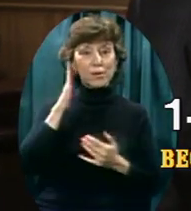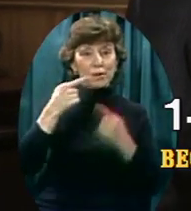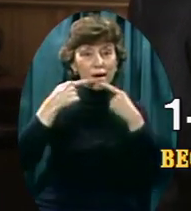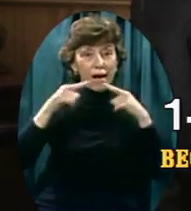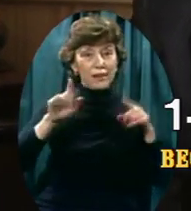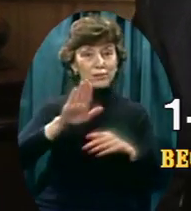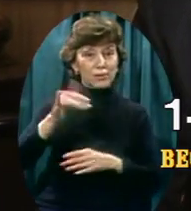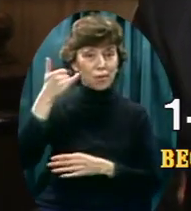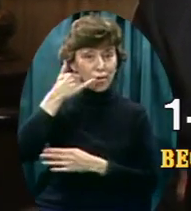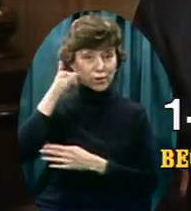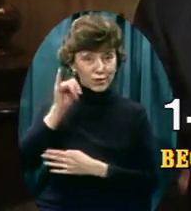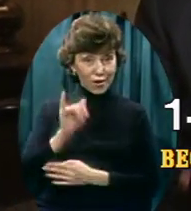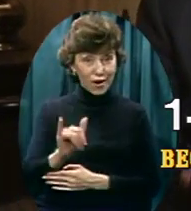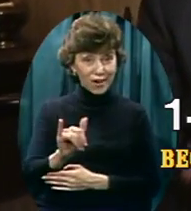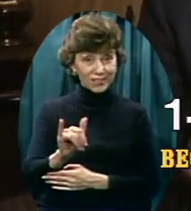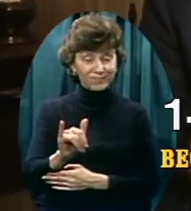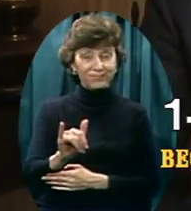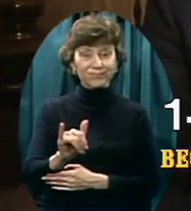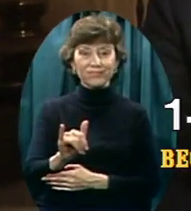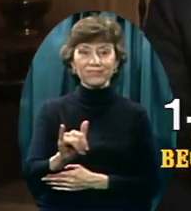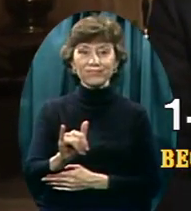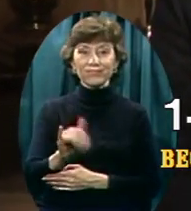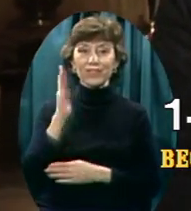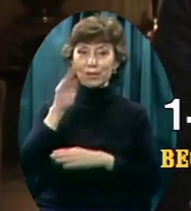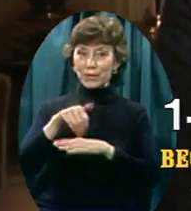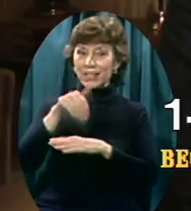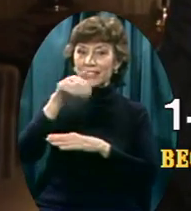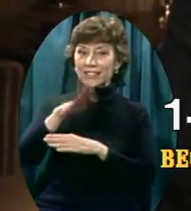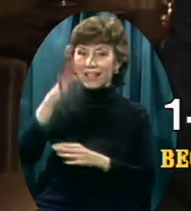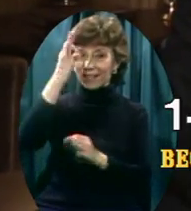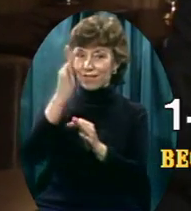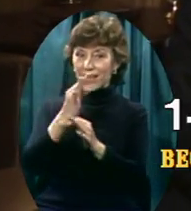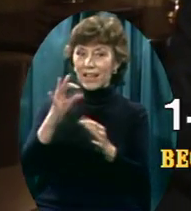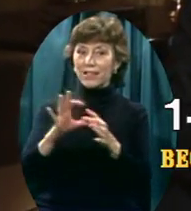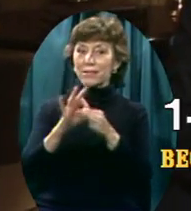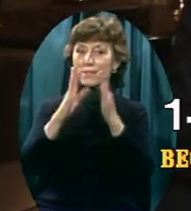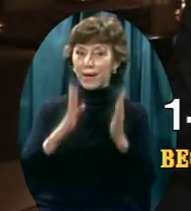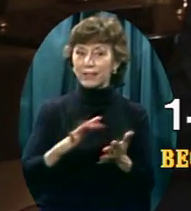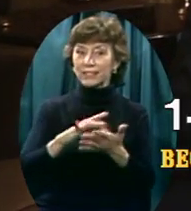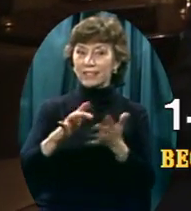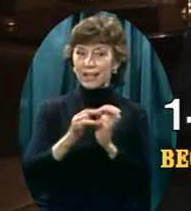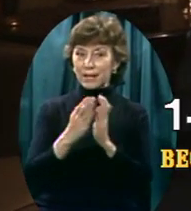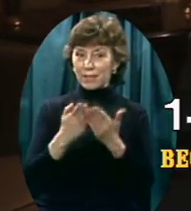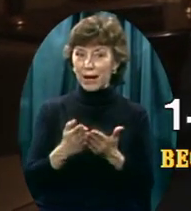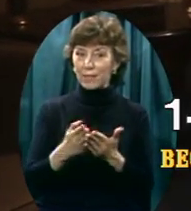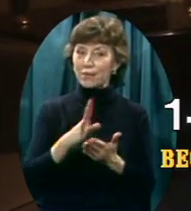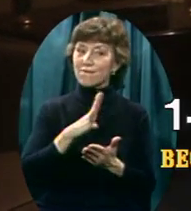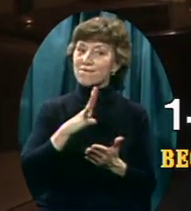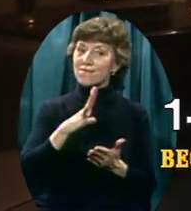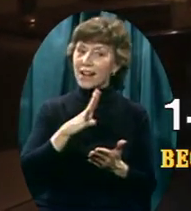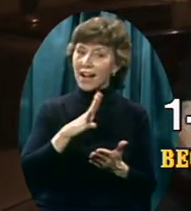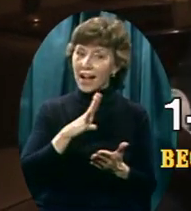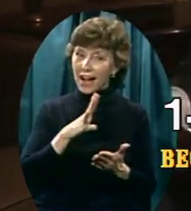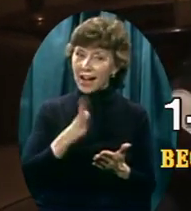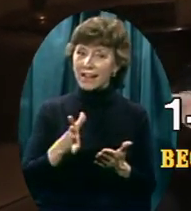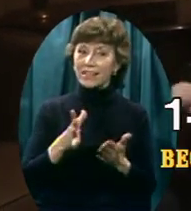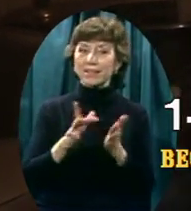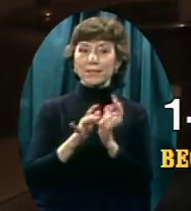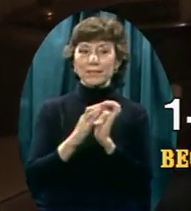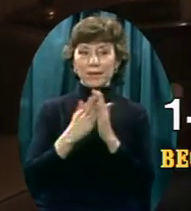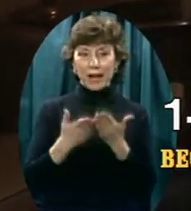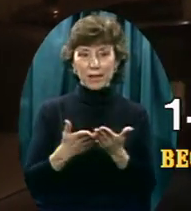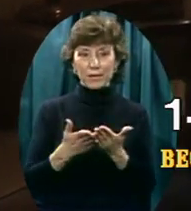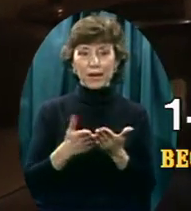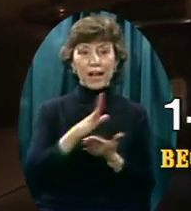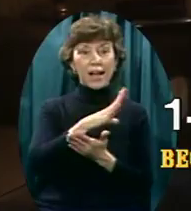faith partner study Bible And I'll not go through The Bible again But it's the finest I know anything about We will send you This faith